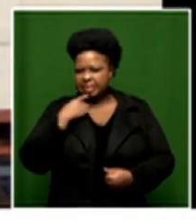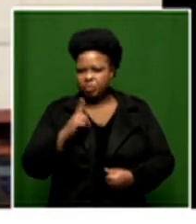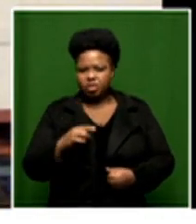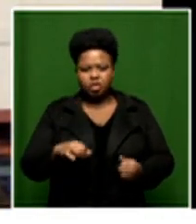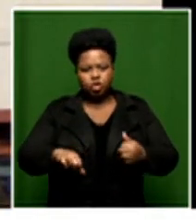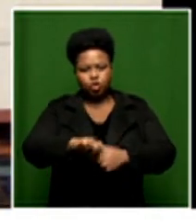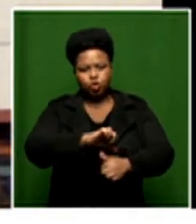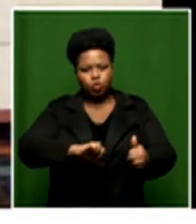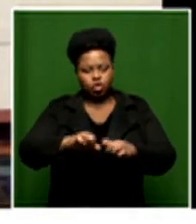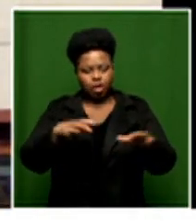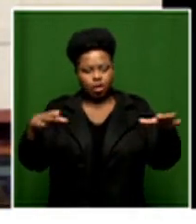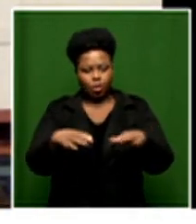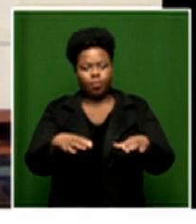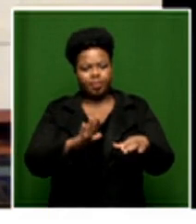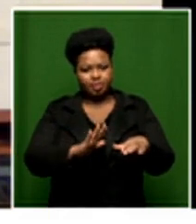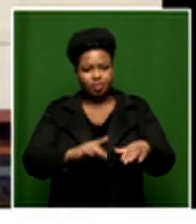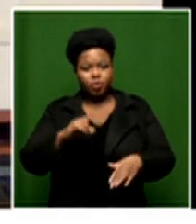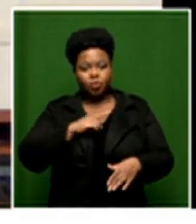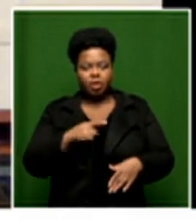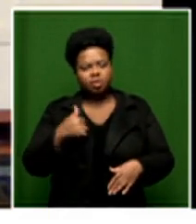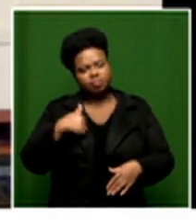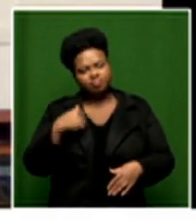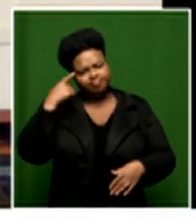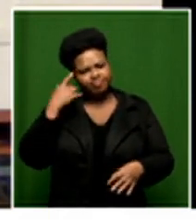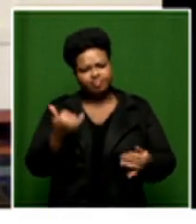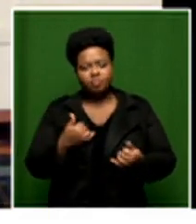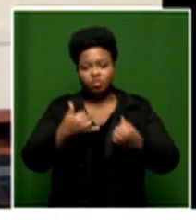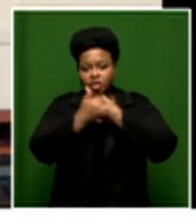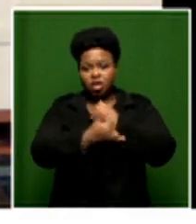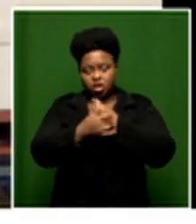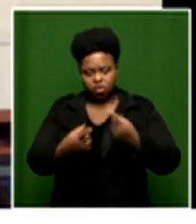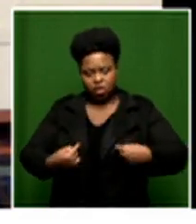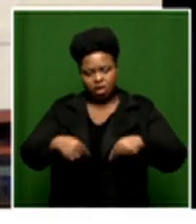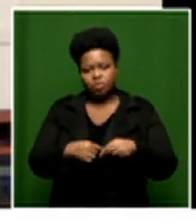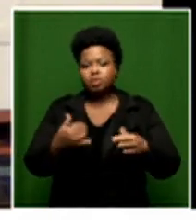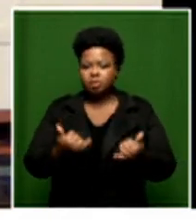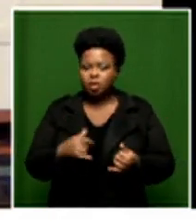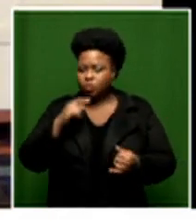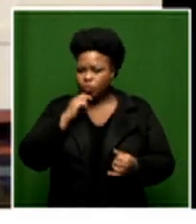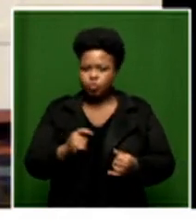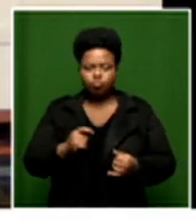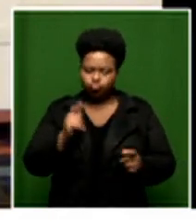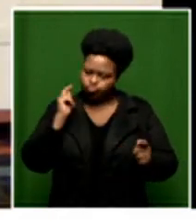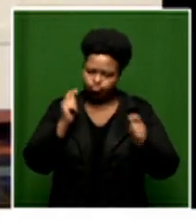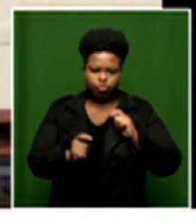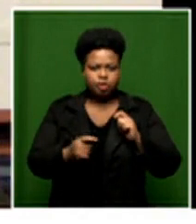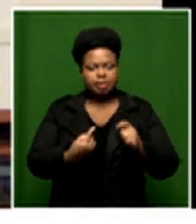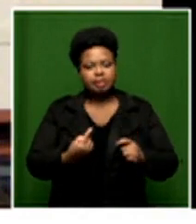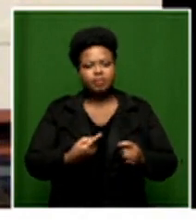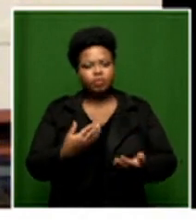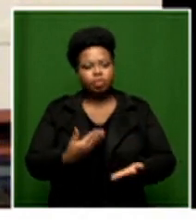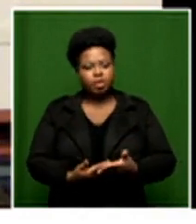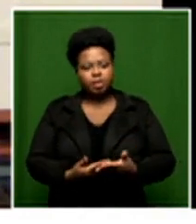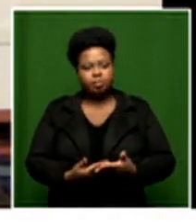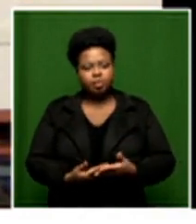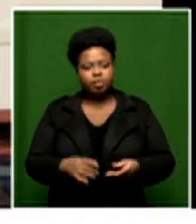quite aggressive and deliberate about that i have no doubt that our that our country is at the precipice of being able to truly transform itself and and